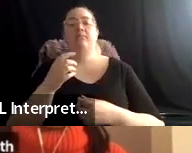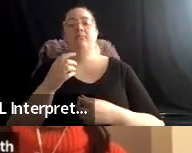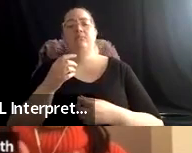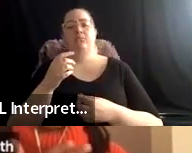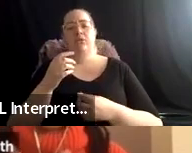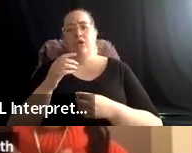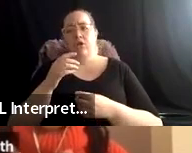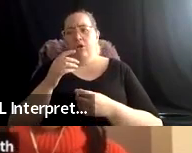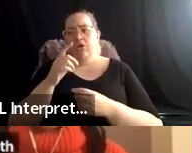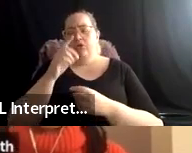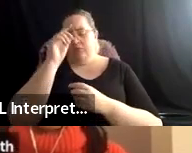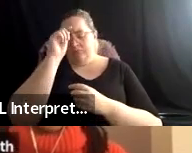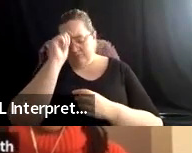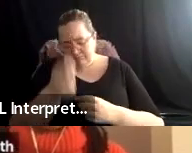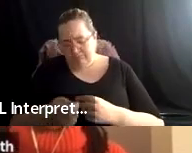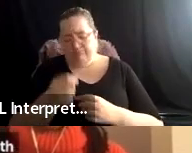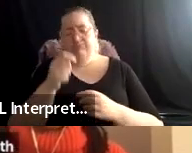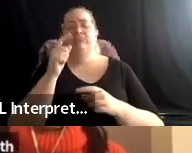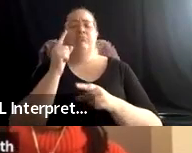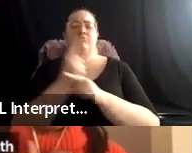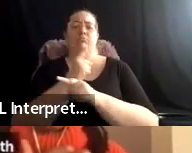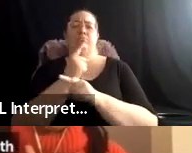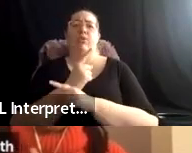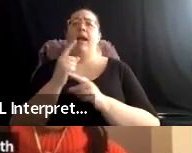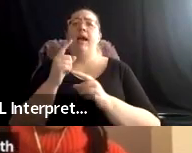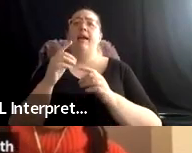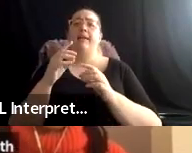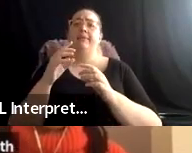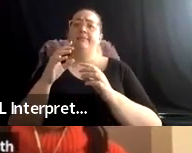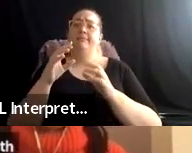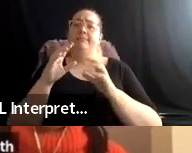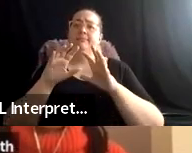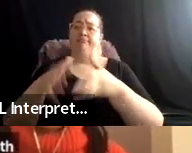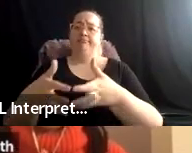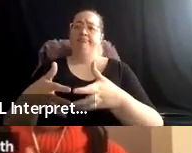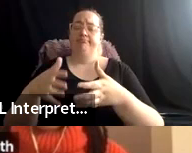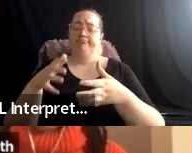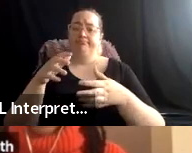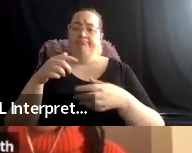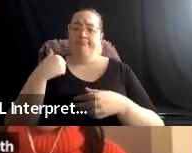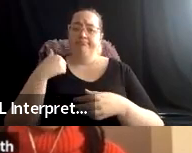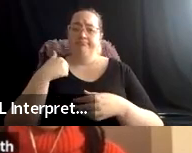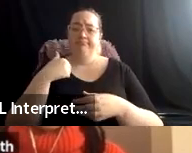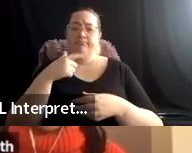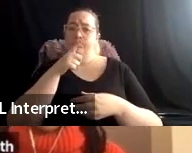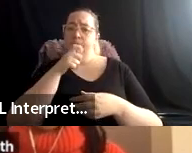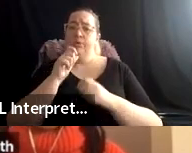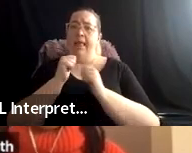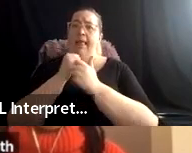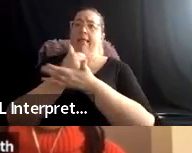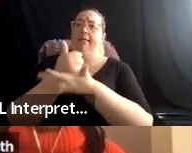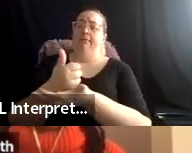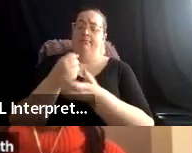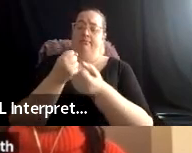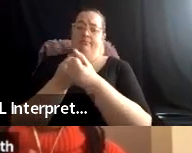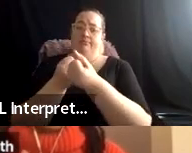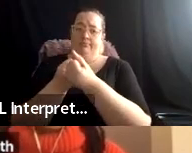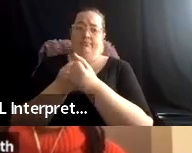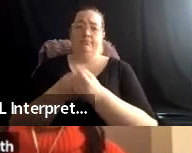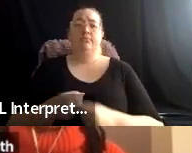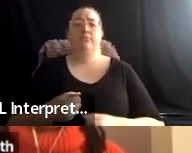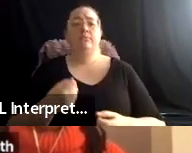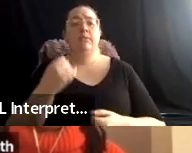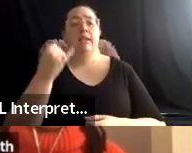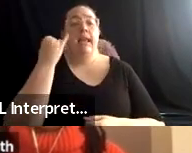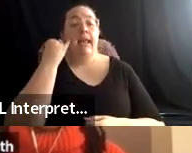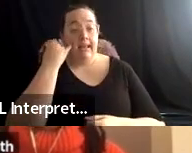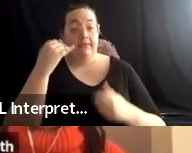contributing? Um, one of these questions that we had is if there were indigenous contributors, what was the process? How, how was, uh,